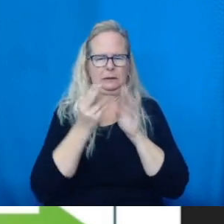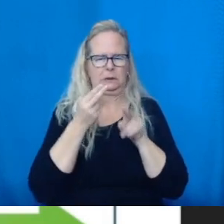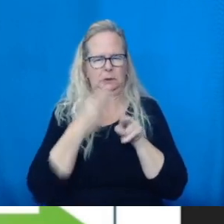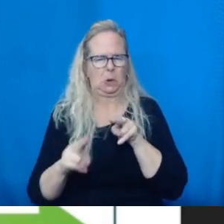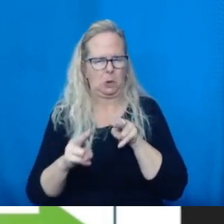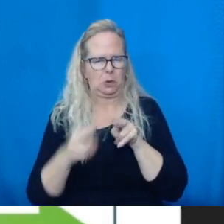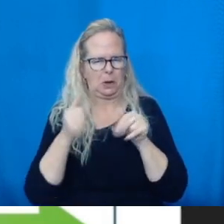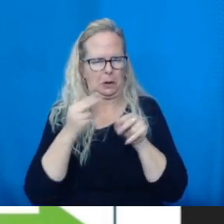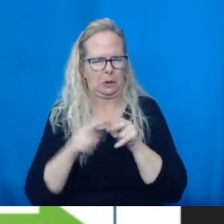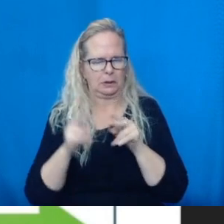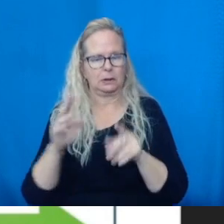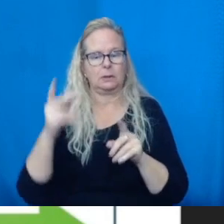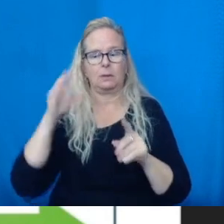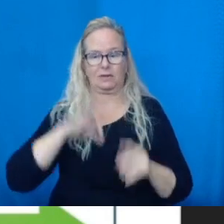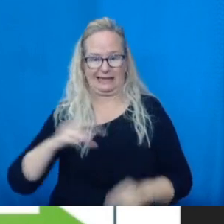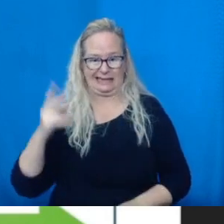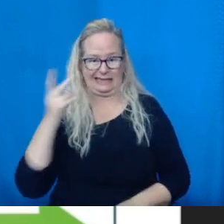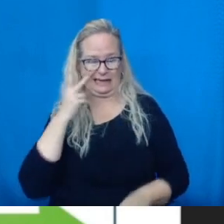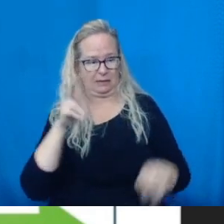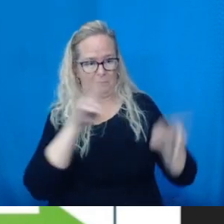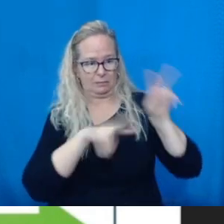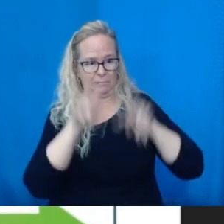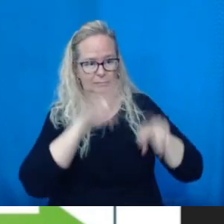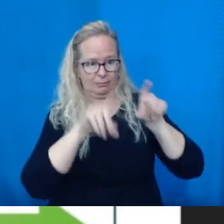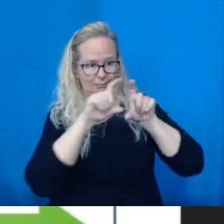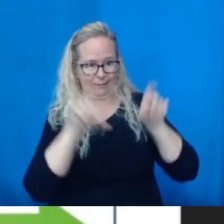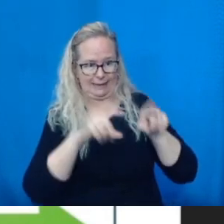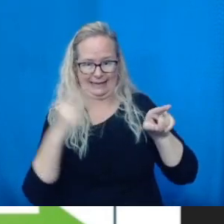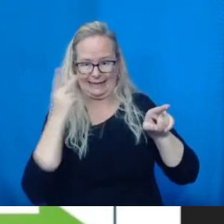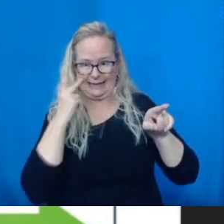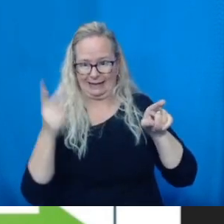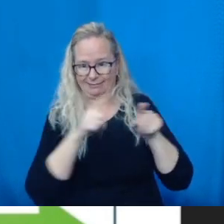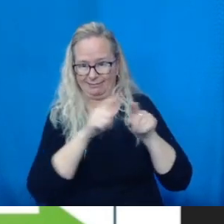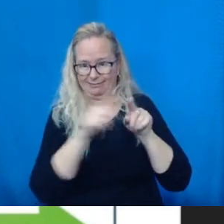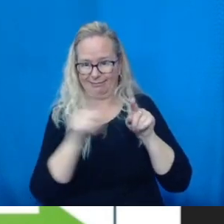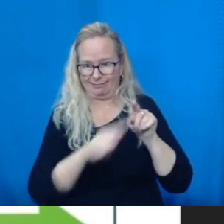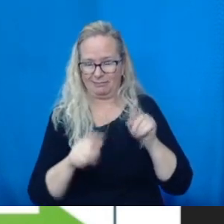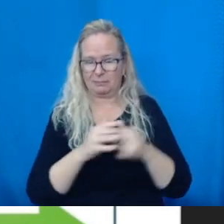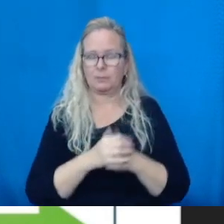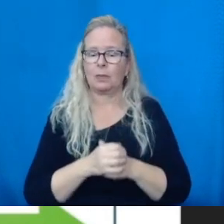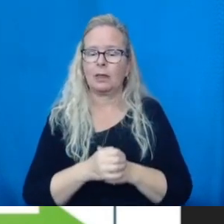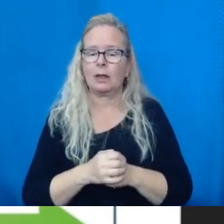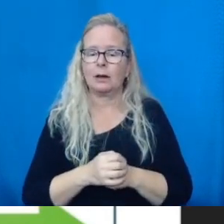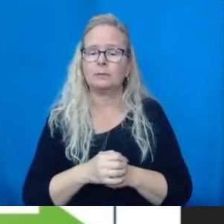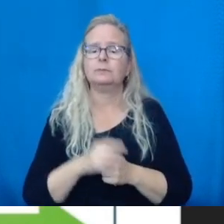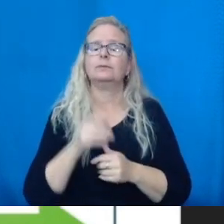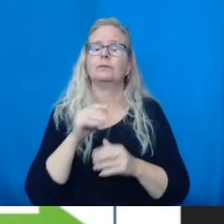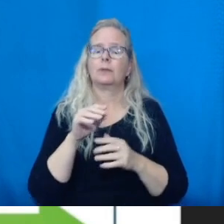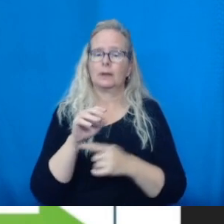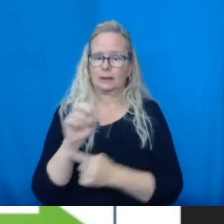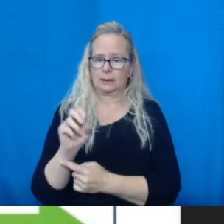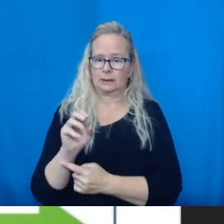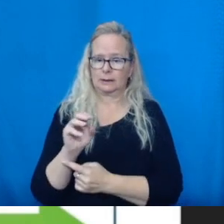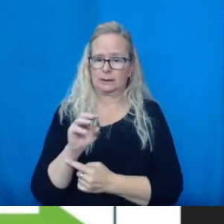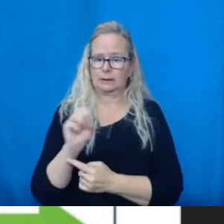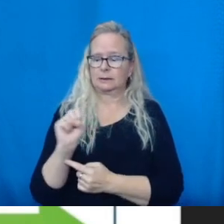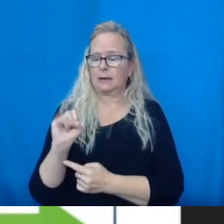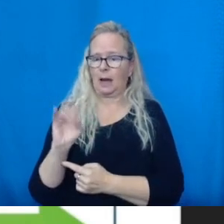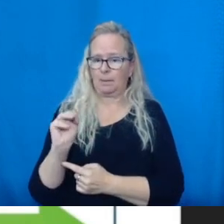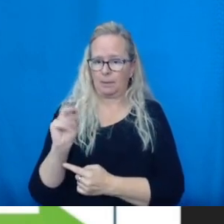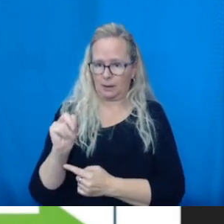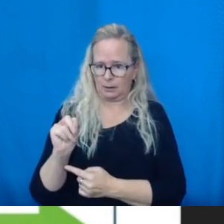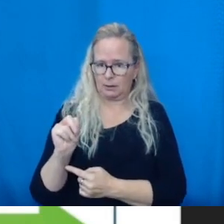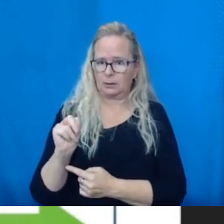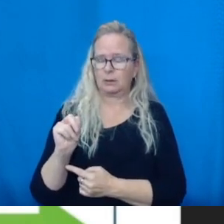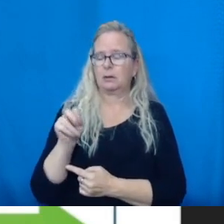pandemic, I didn't know anything about masks. And people like Simon and Kevin taught me so much about this topic. So I'm hoping to help translate